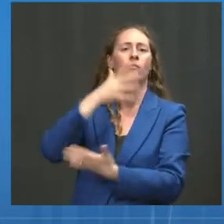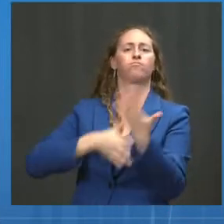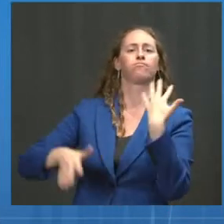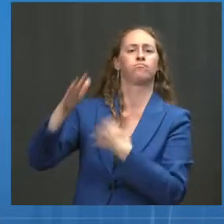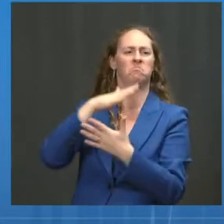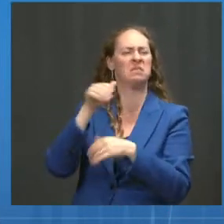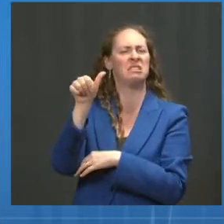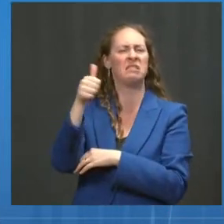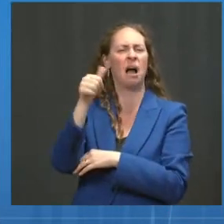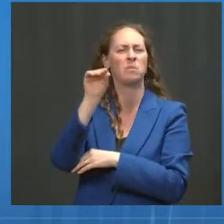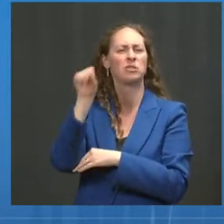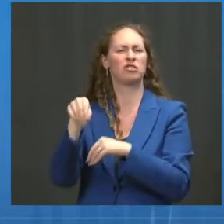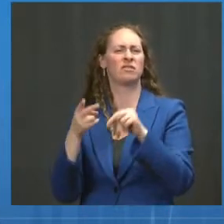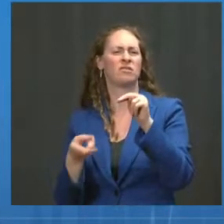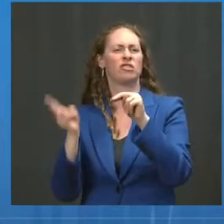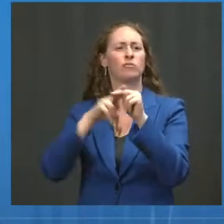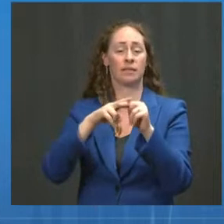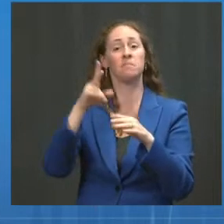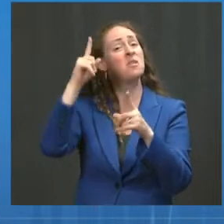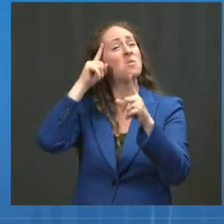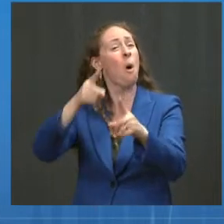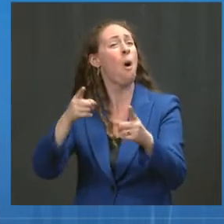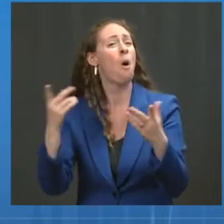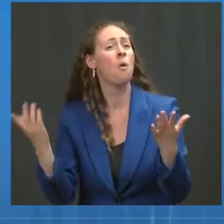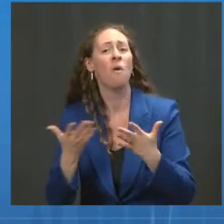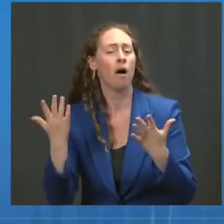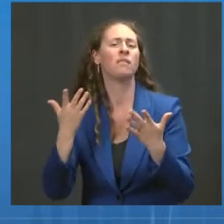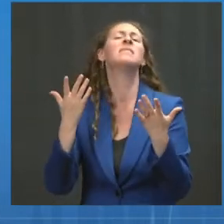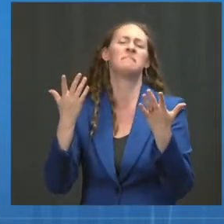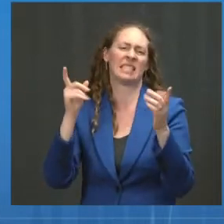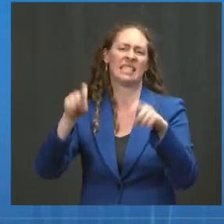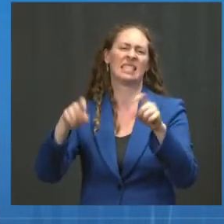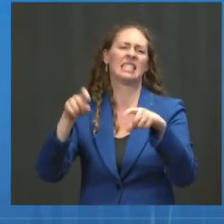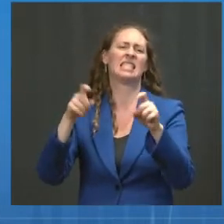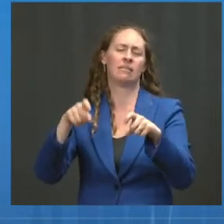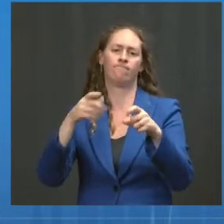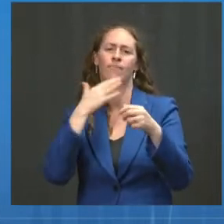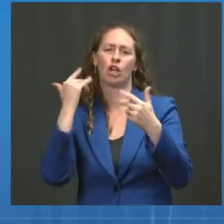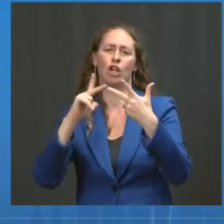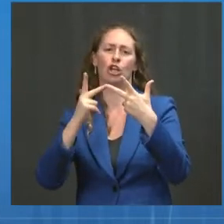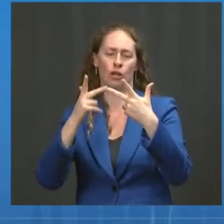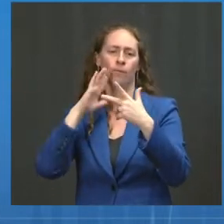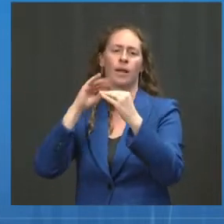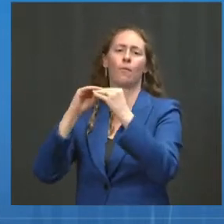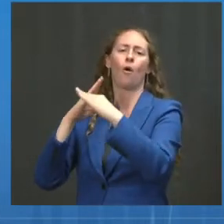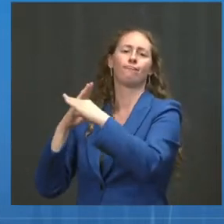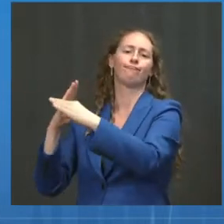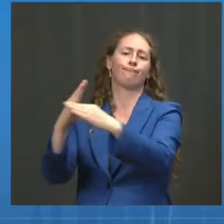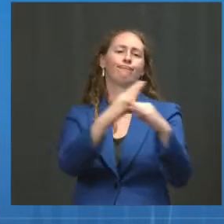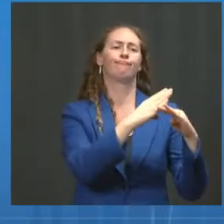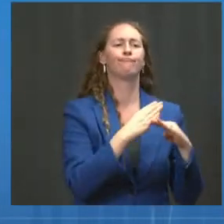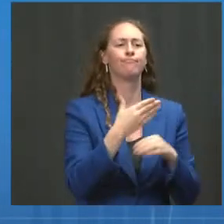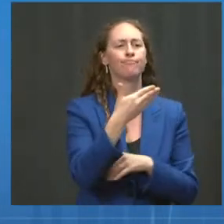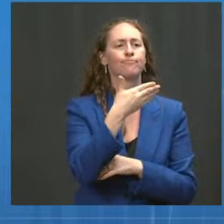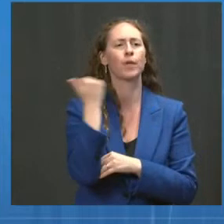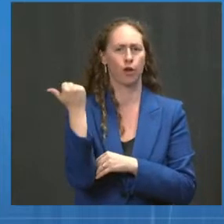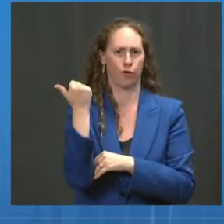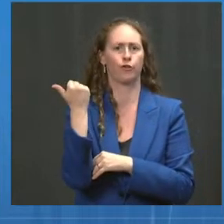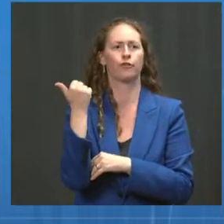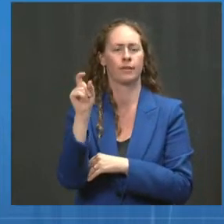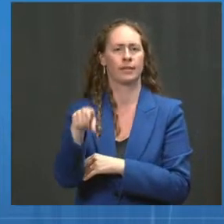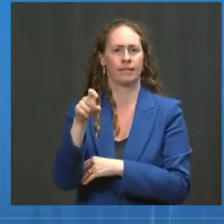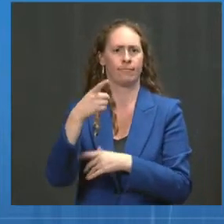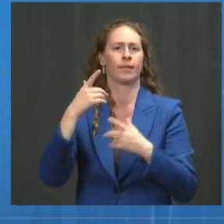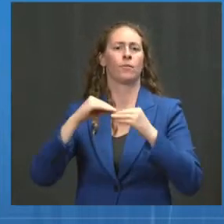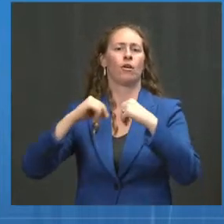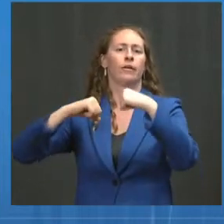support the use of a third booster mRNA immunization to increase the overall level of